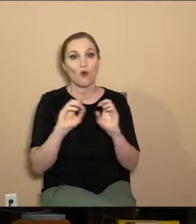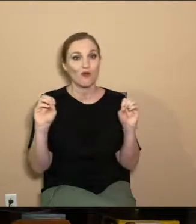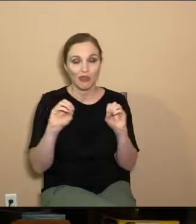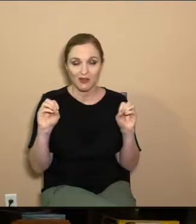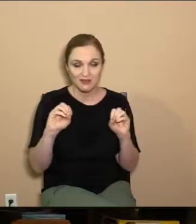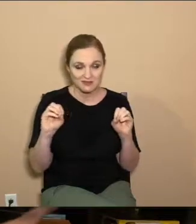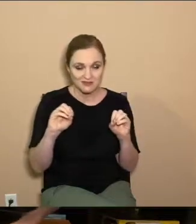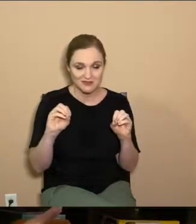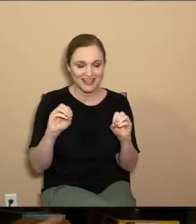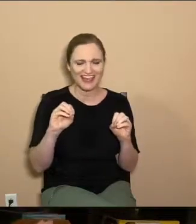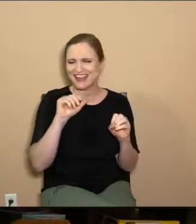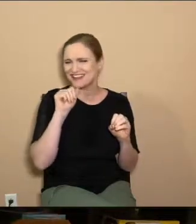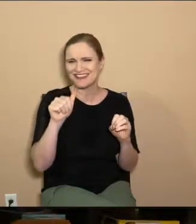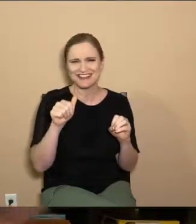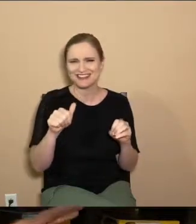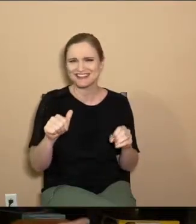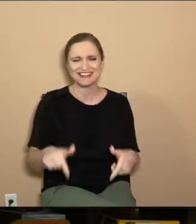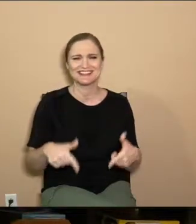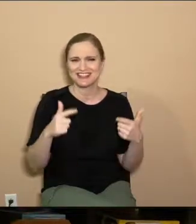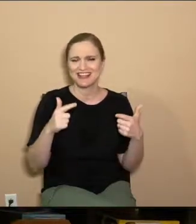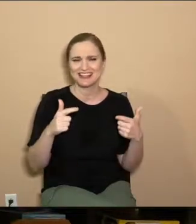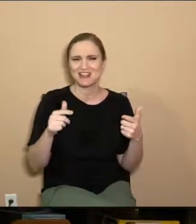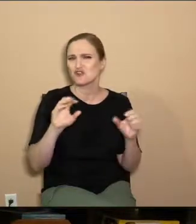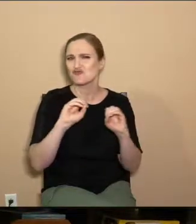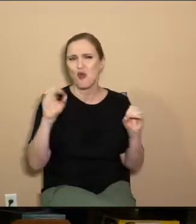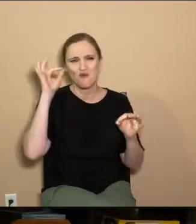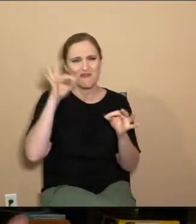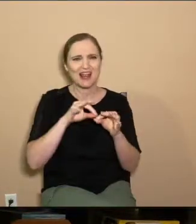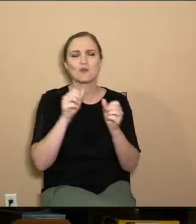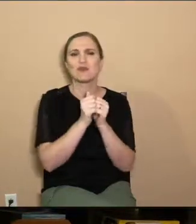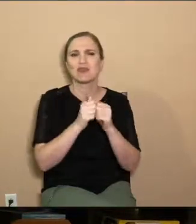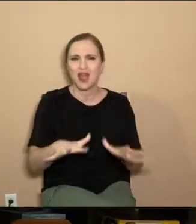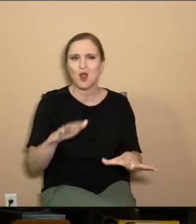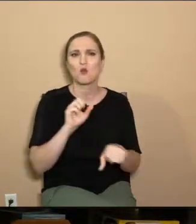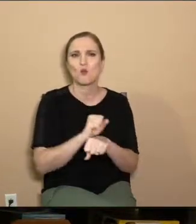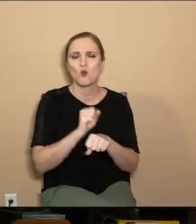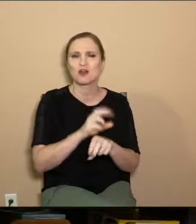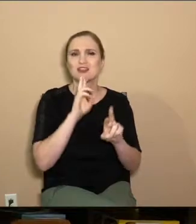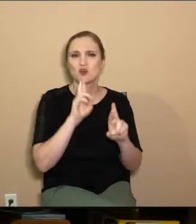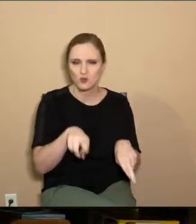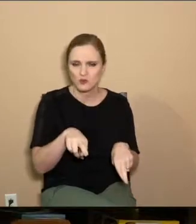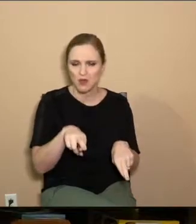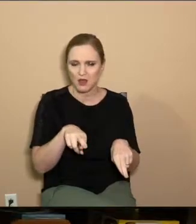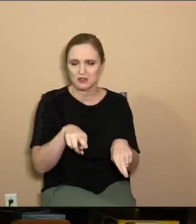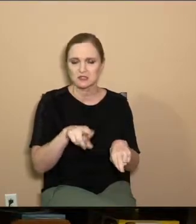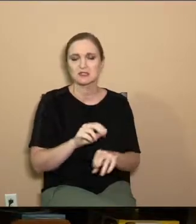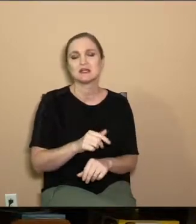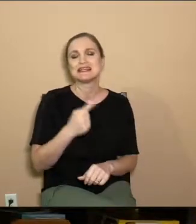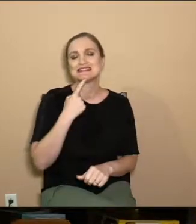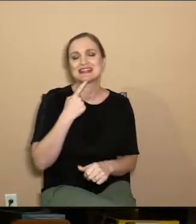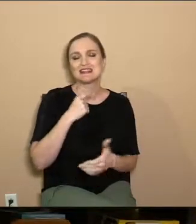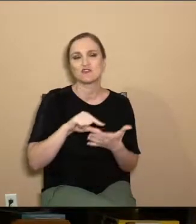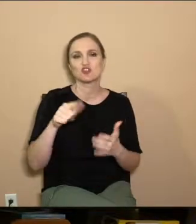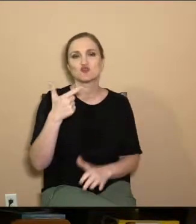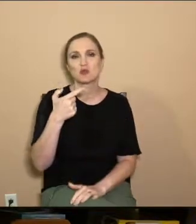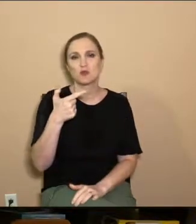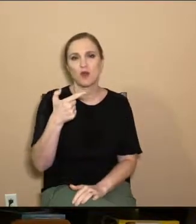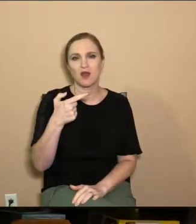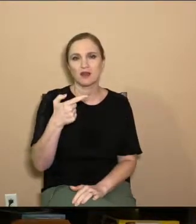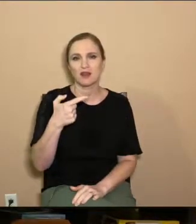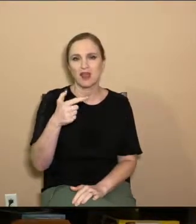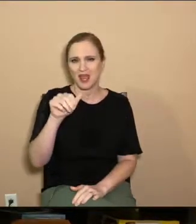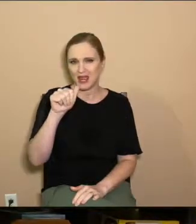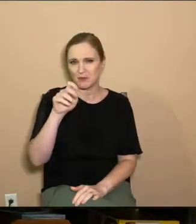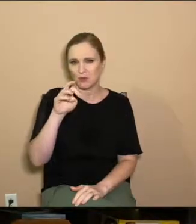dead. It doesn't really exist. There's no faith in God without works that come out of it naturally. He says in verse 21, was not